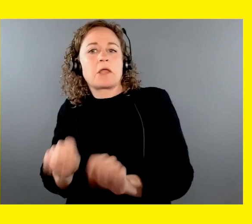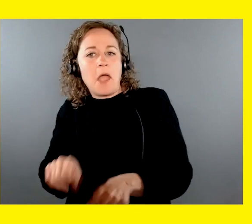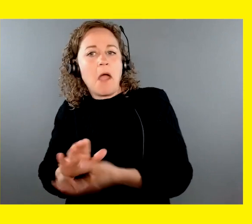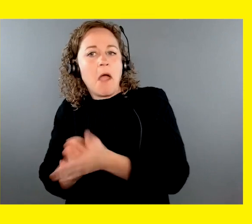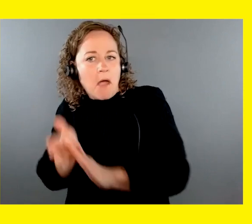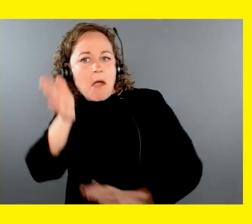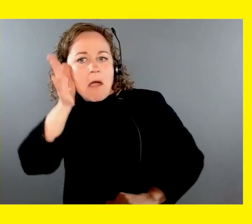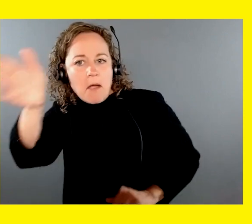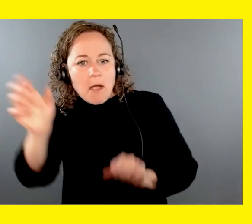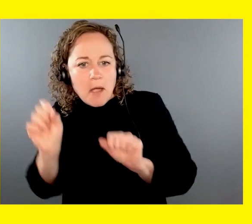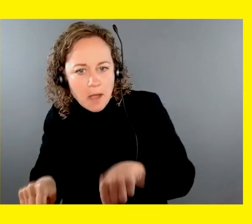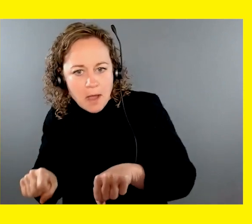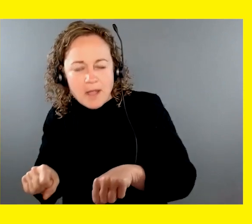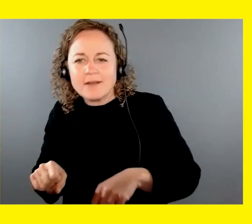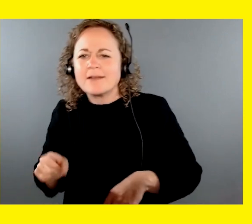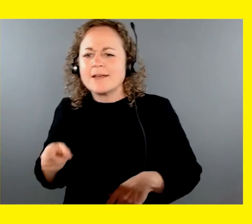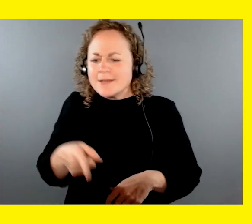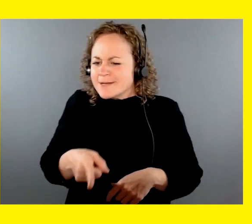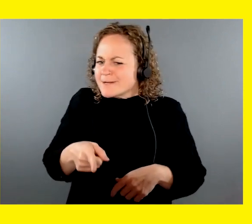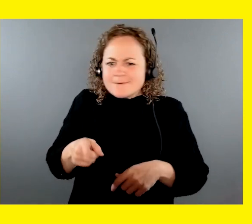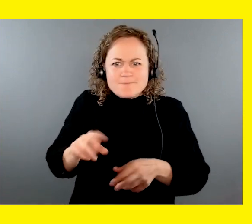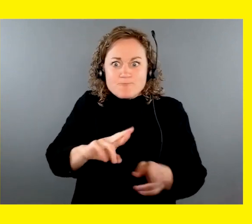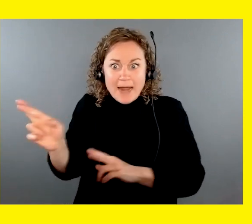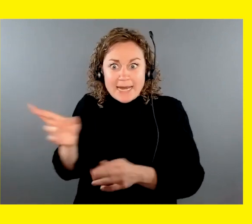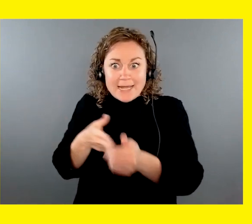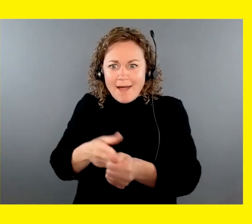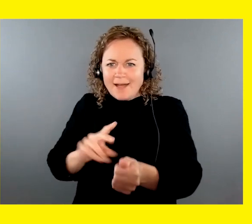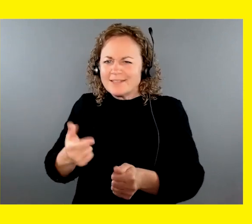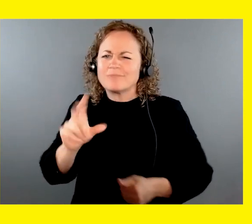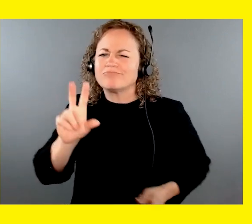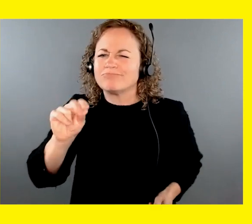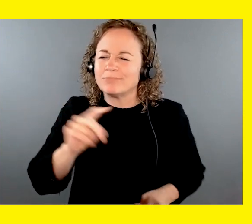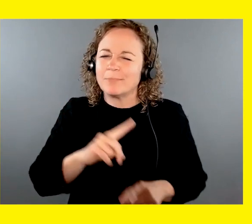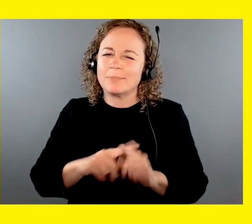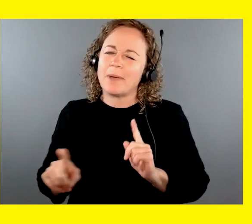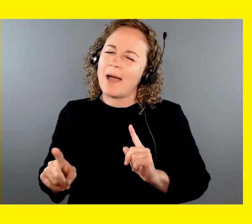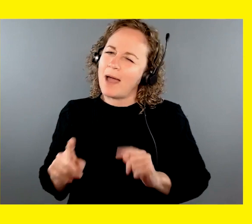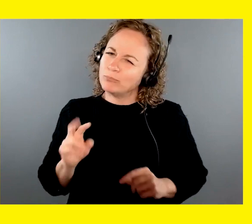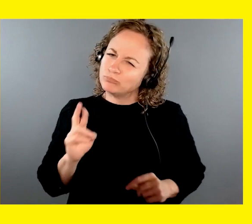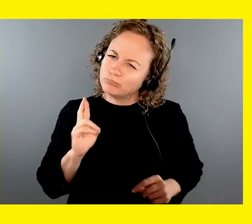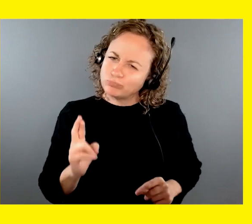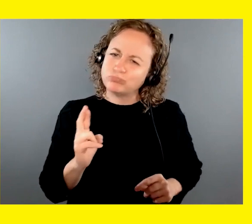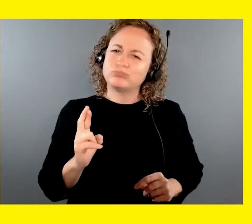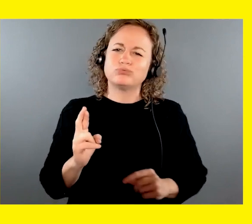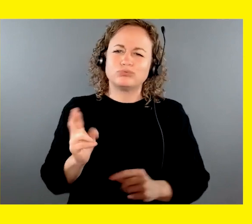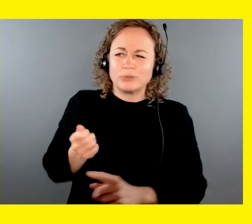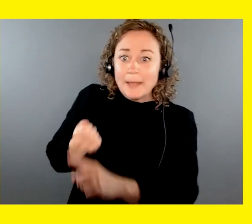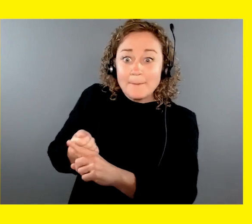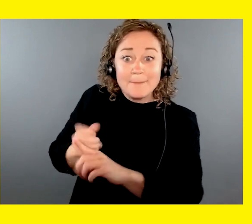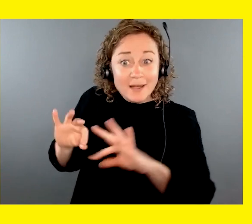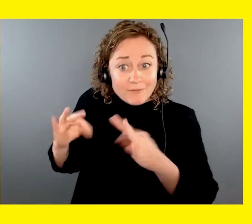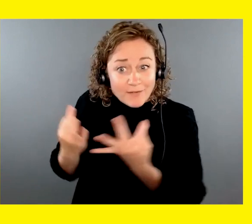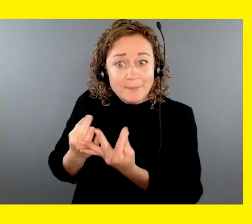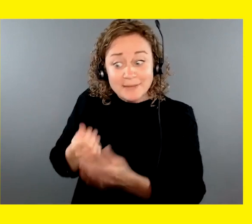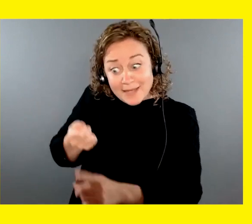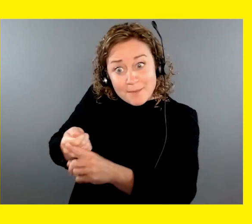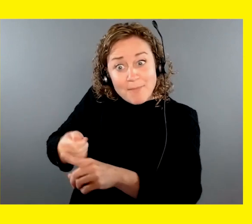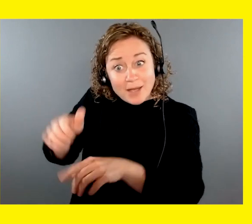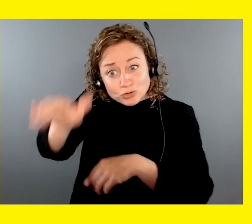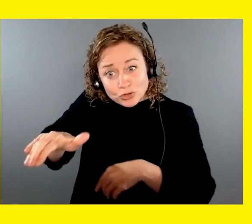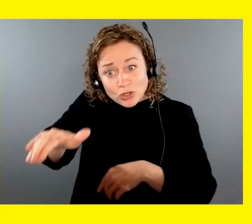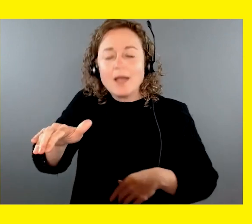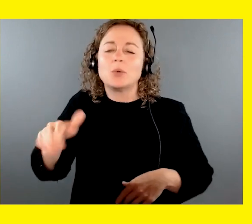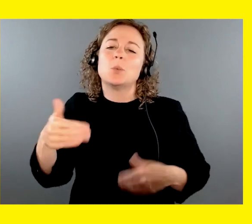buddy dogs may not have been destined to be guide dogs, but make no mistake, their impact on children and their families is profound and life-changing.